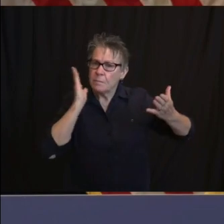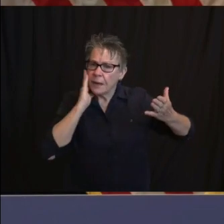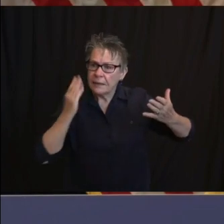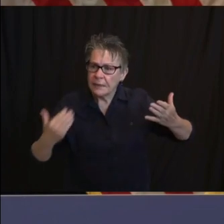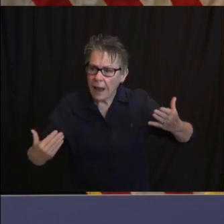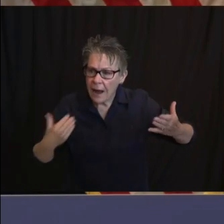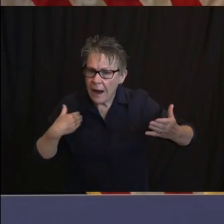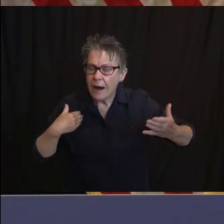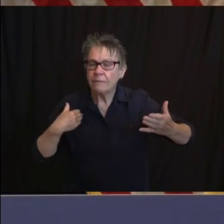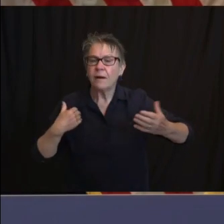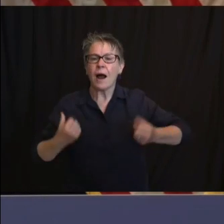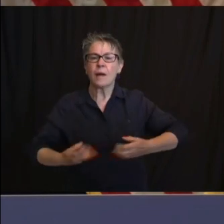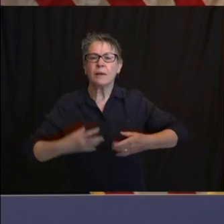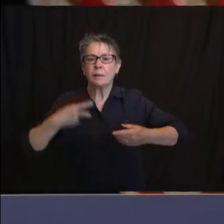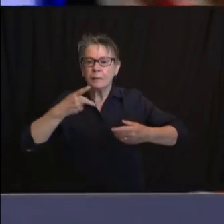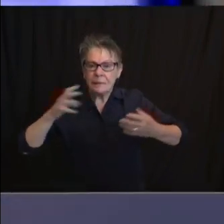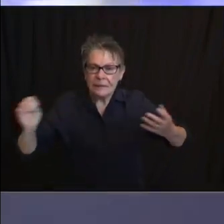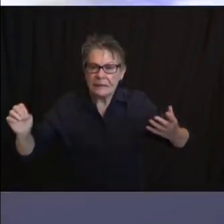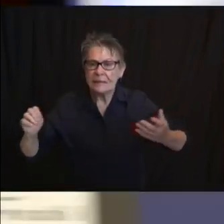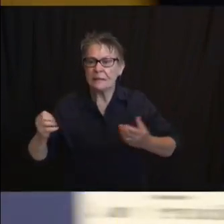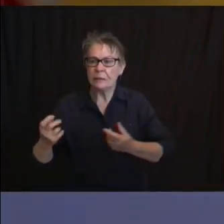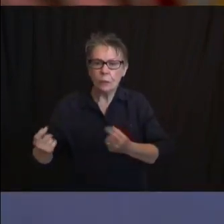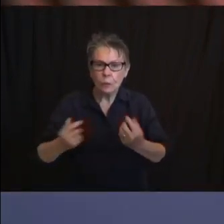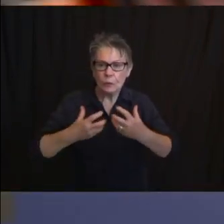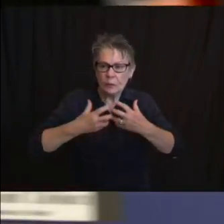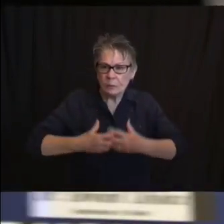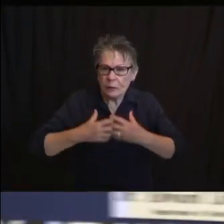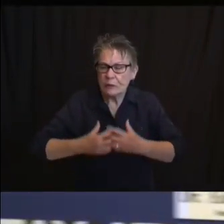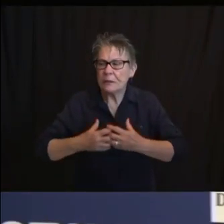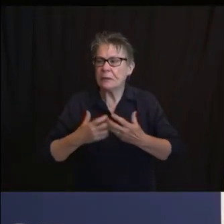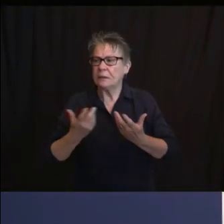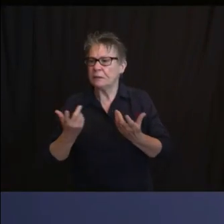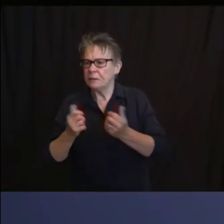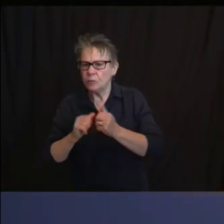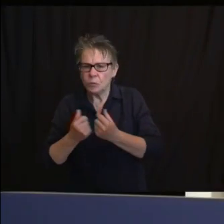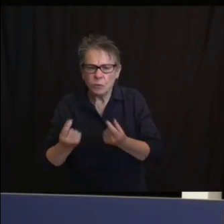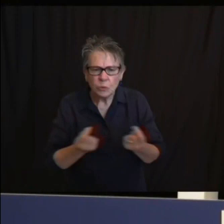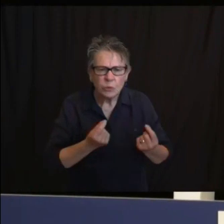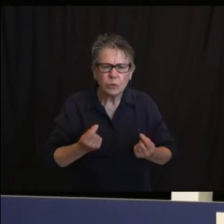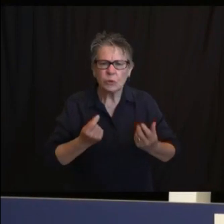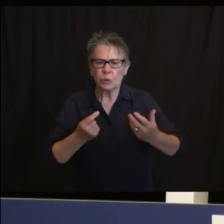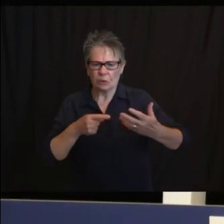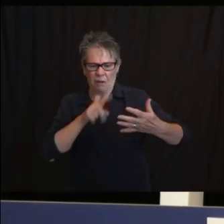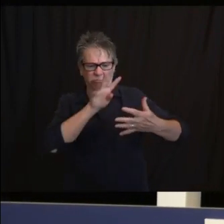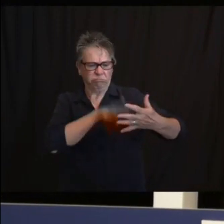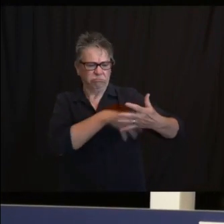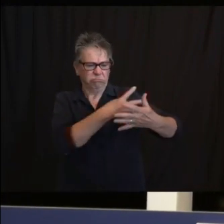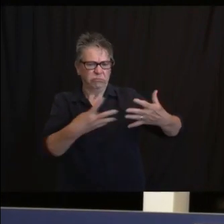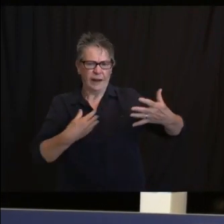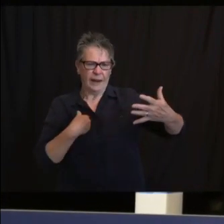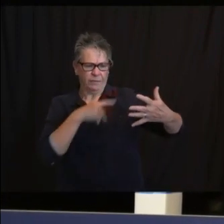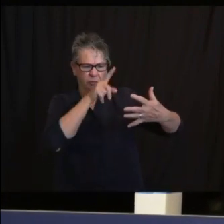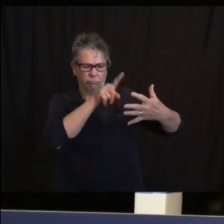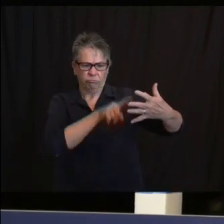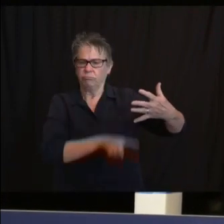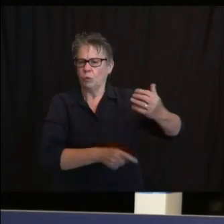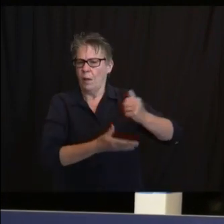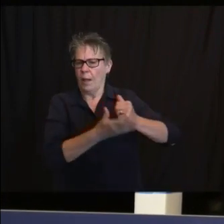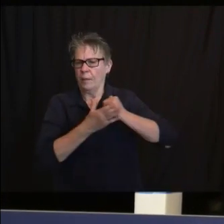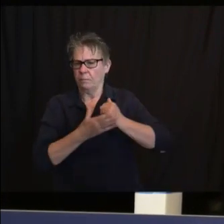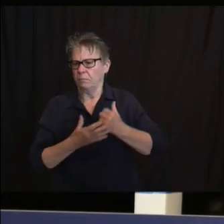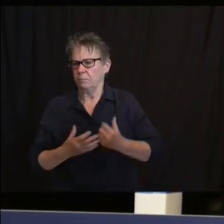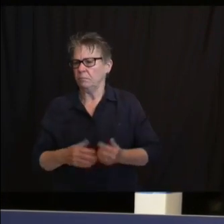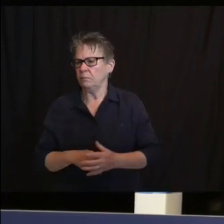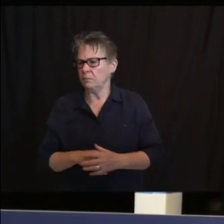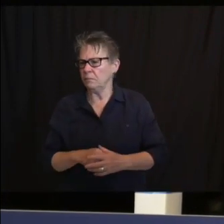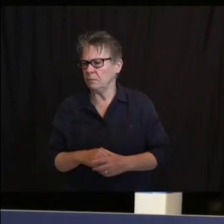sort of moves on the chessboard do we make? I always start with when you talked about having spikes. know, we expect to have spikes, but spikes are what